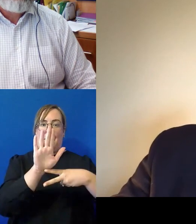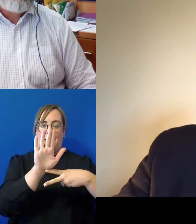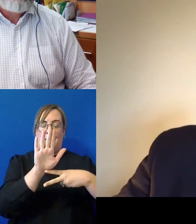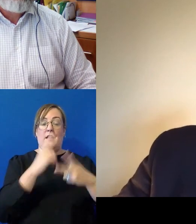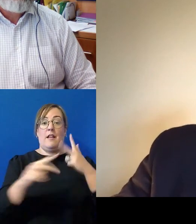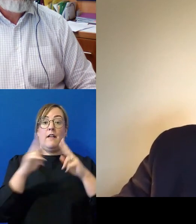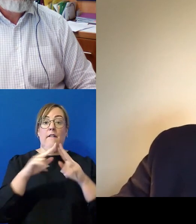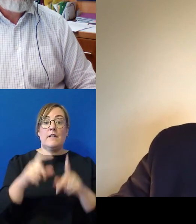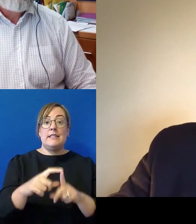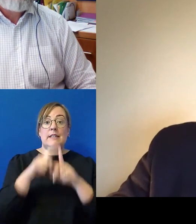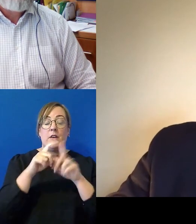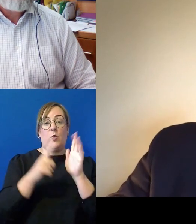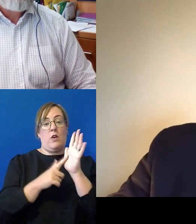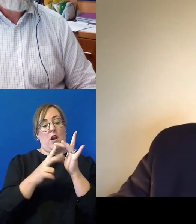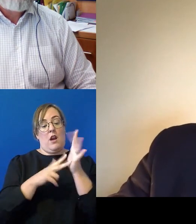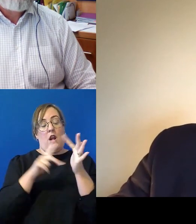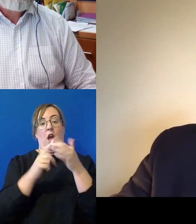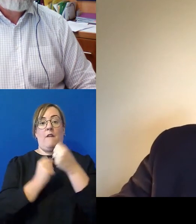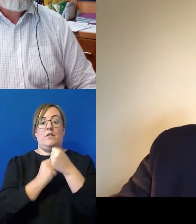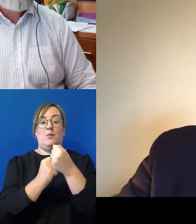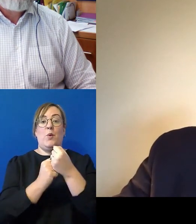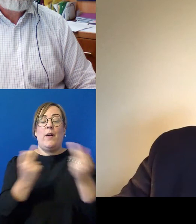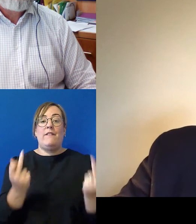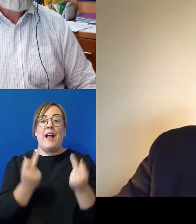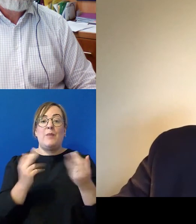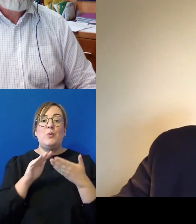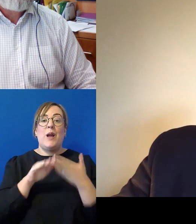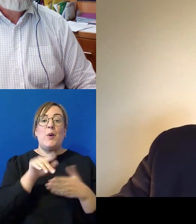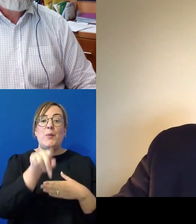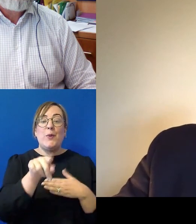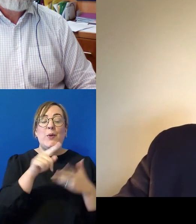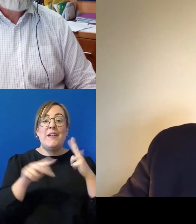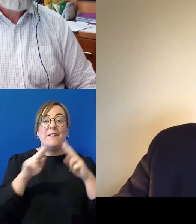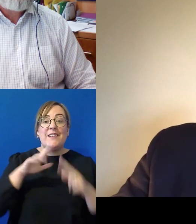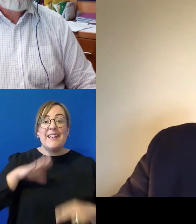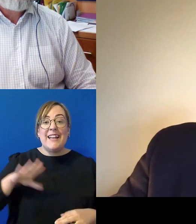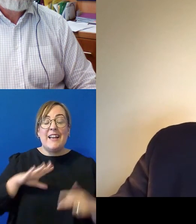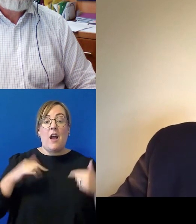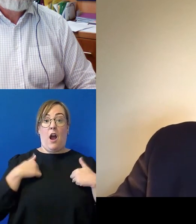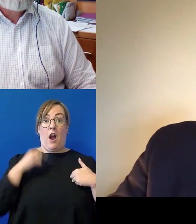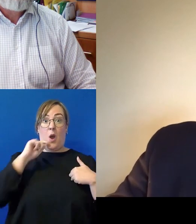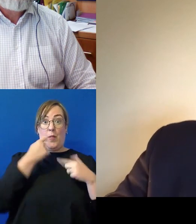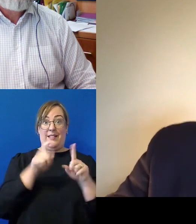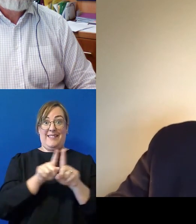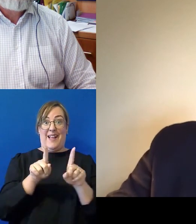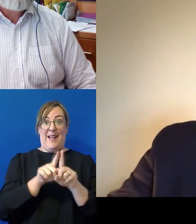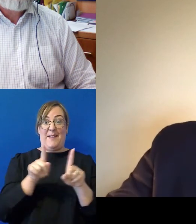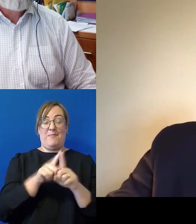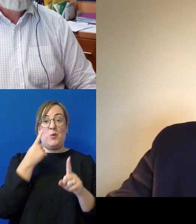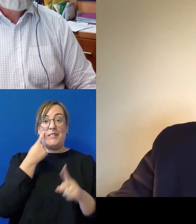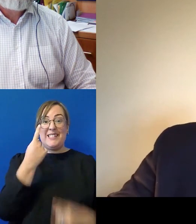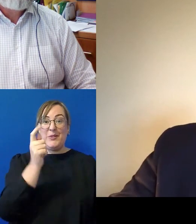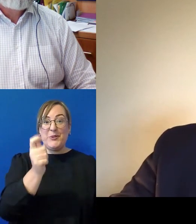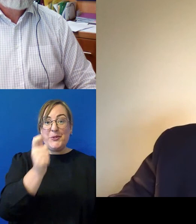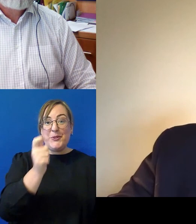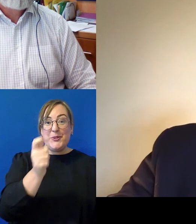course live support is there on the top right of your screen I'm going to do that now I'll see you in the